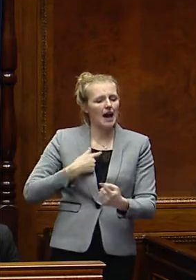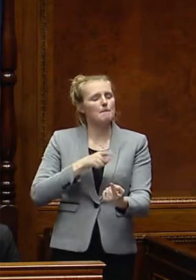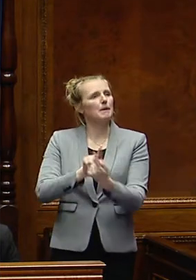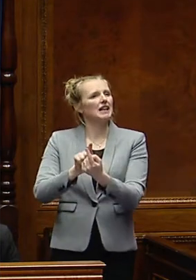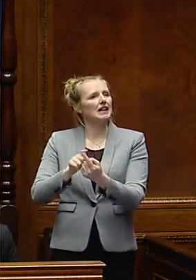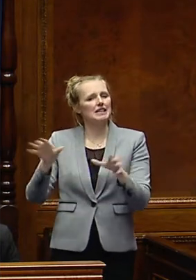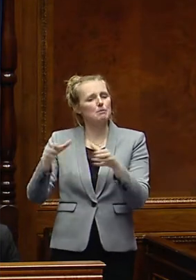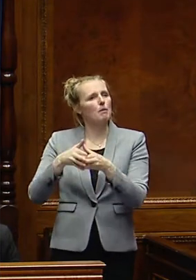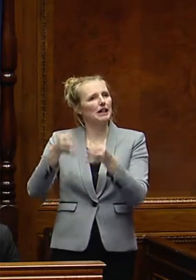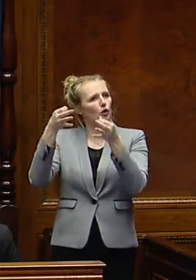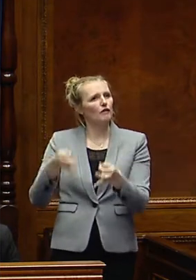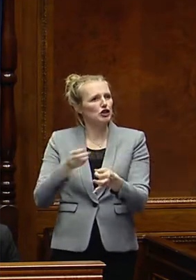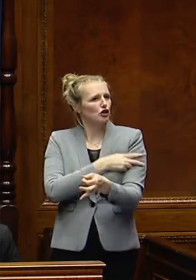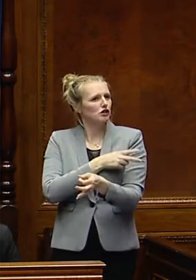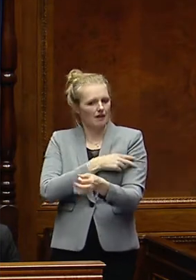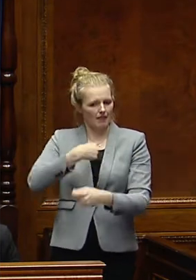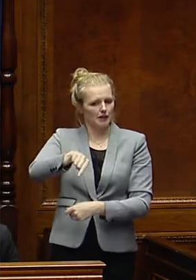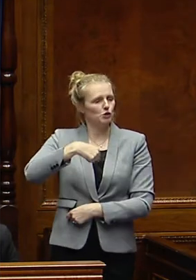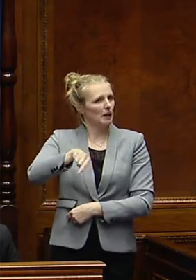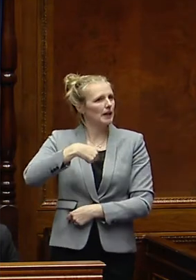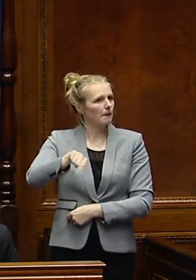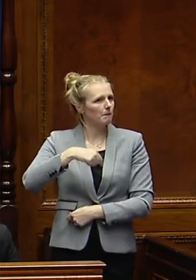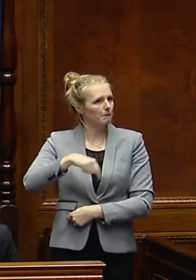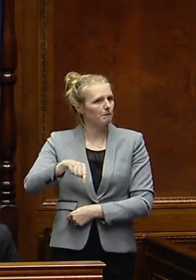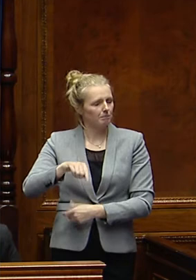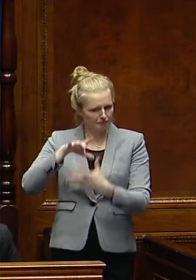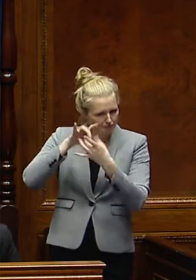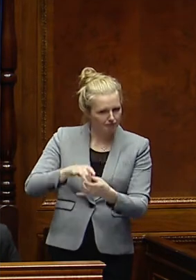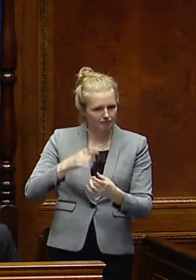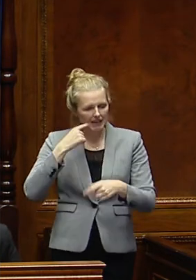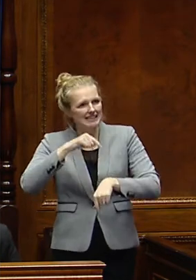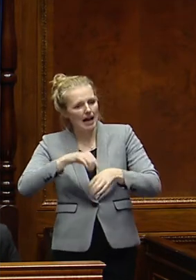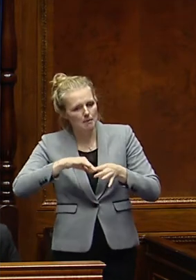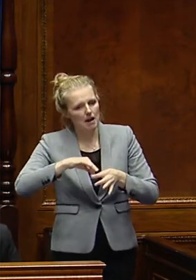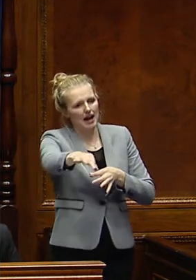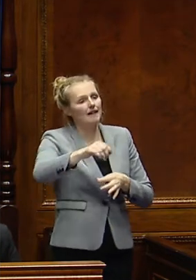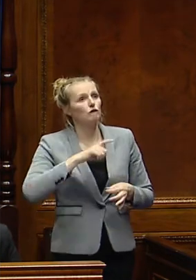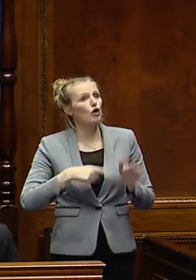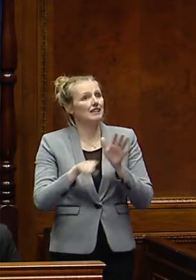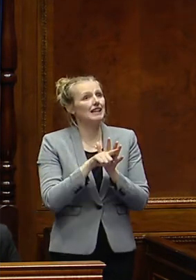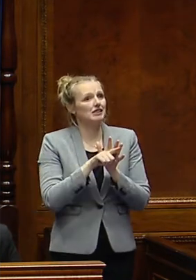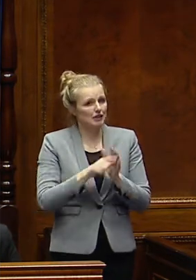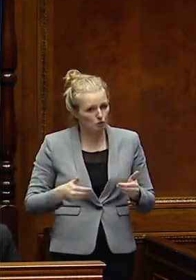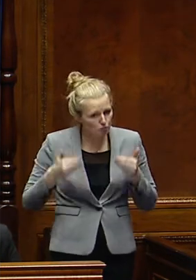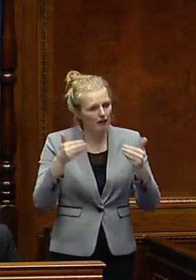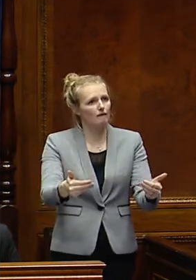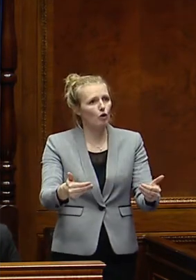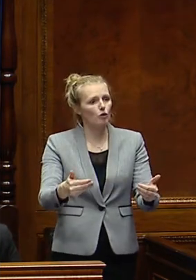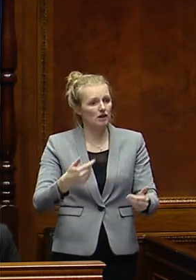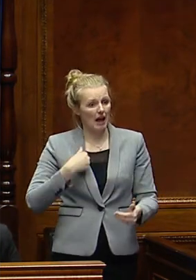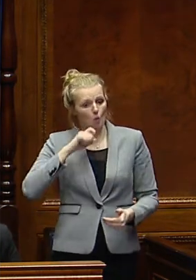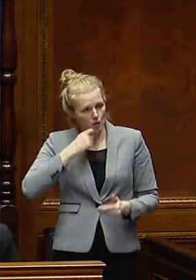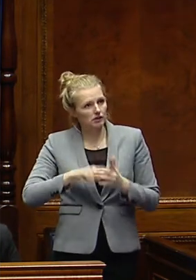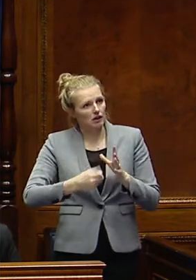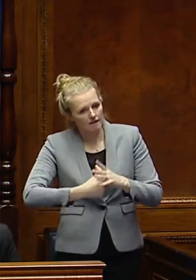departmental officials again this week in terms of looking at a timeline to bring that legislation forward. So that will start to